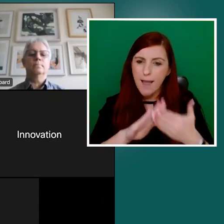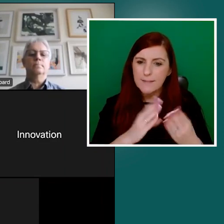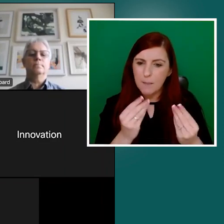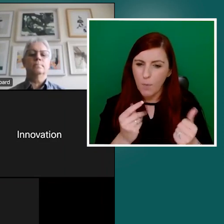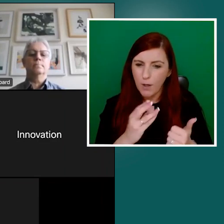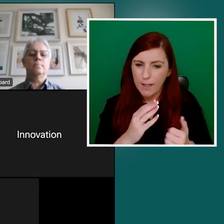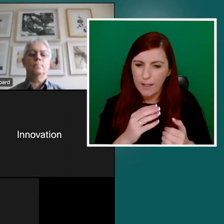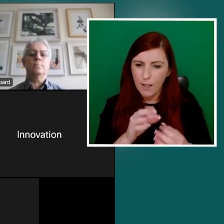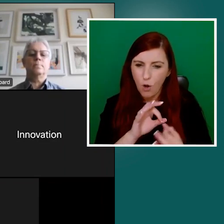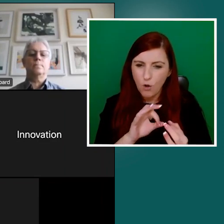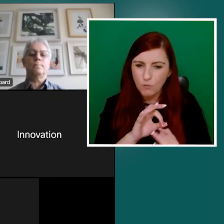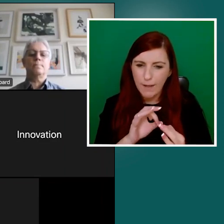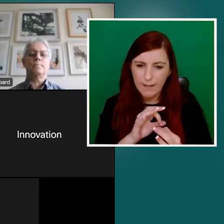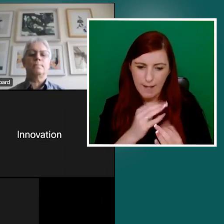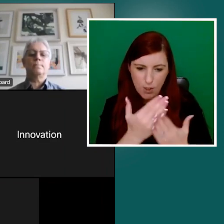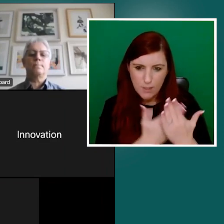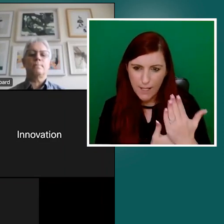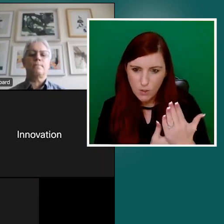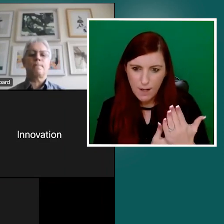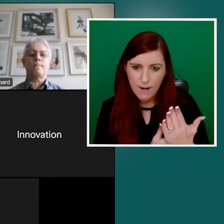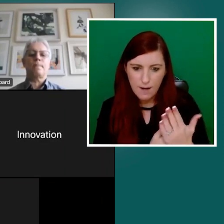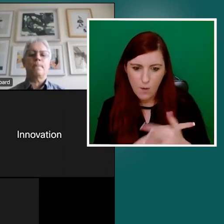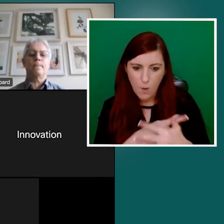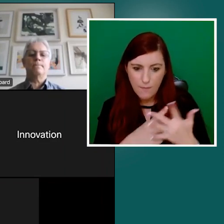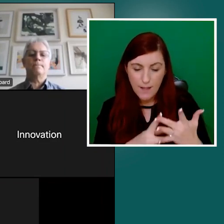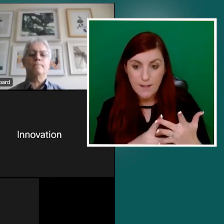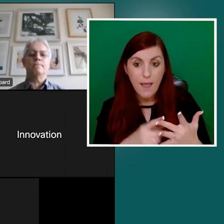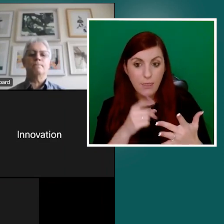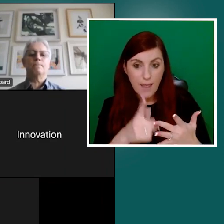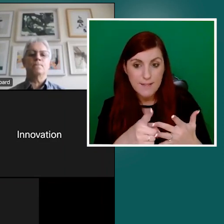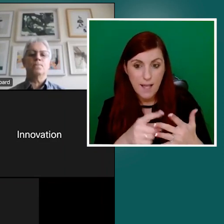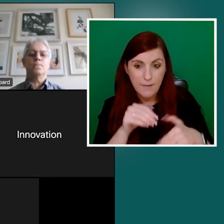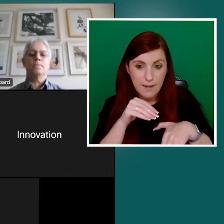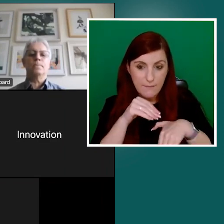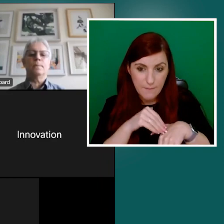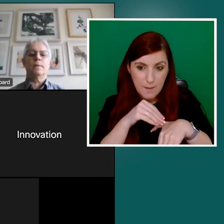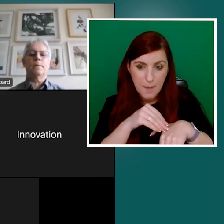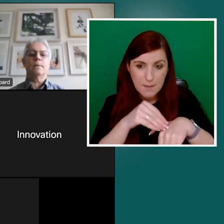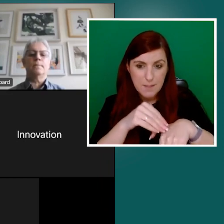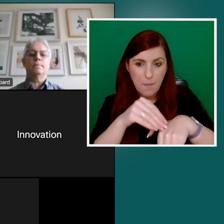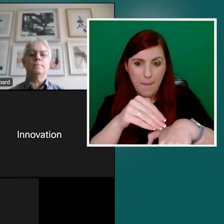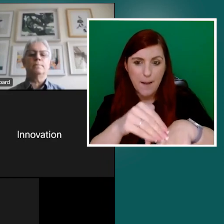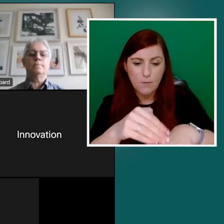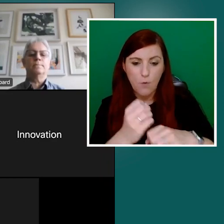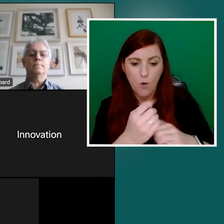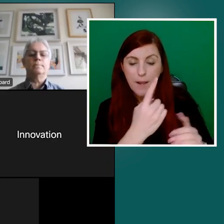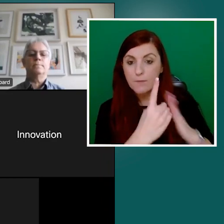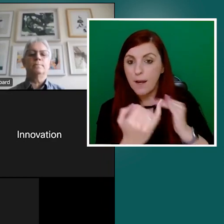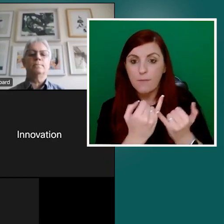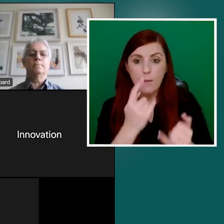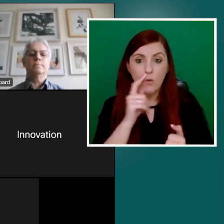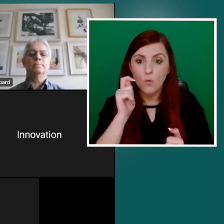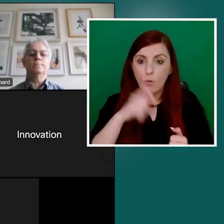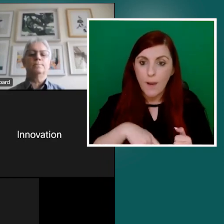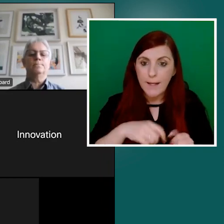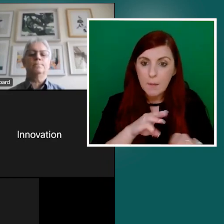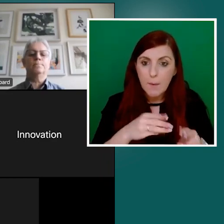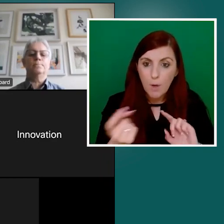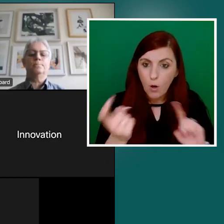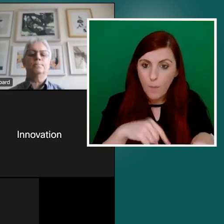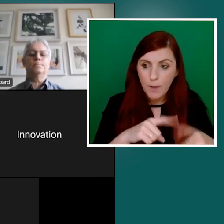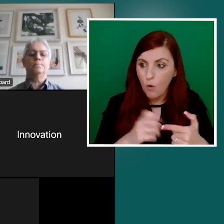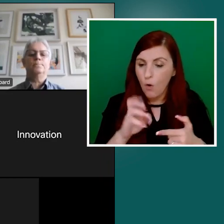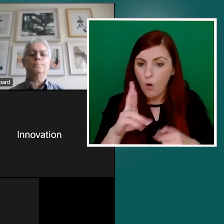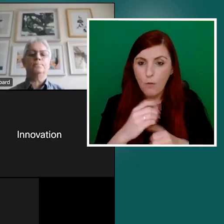things that that is having a knock on effect for individuals, be them Ukrainian residents, or individuals who are heretofore haven't had a passport,